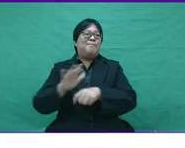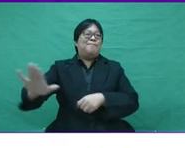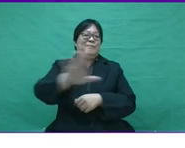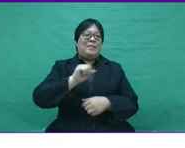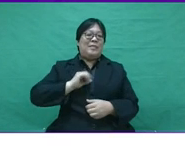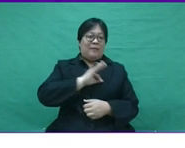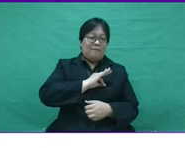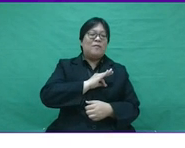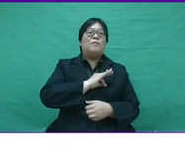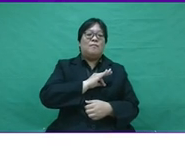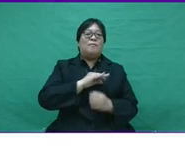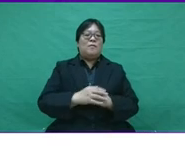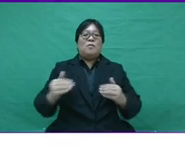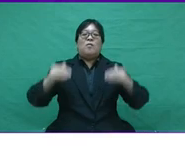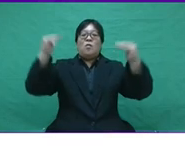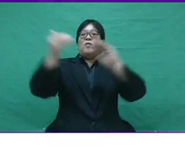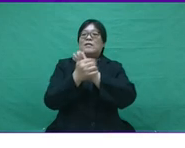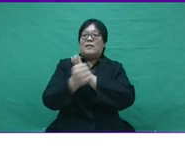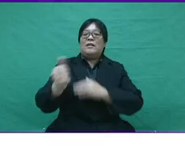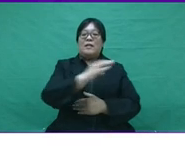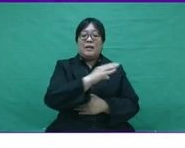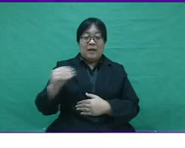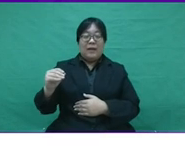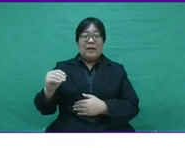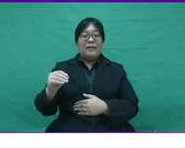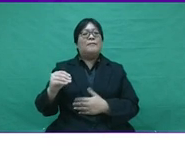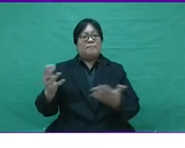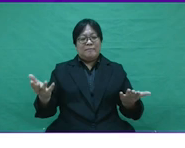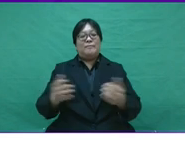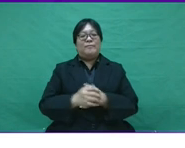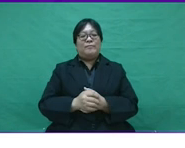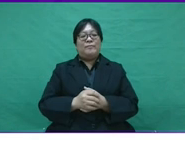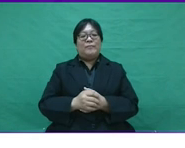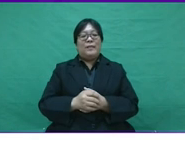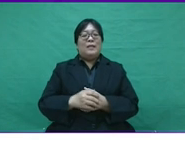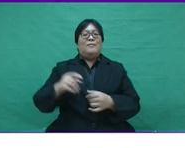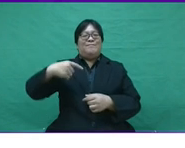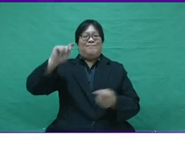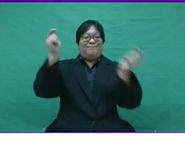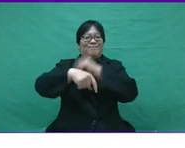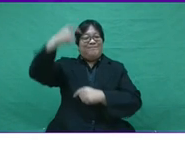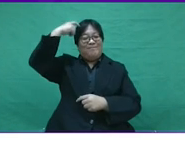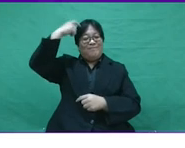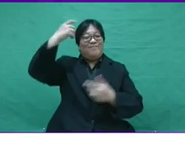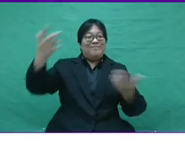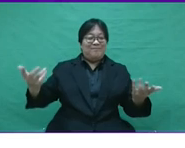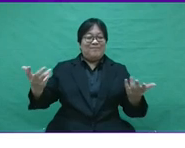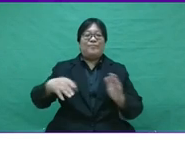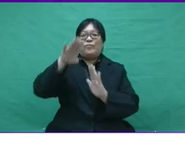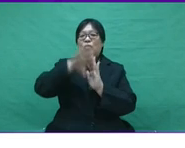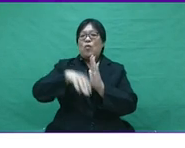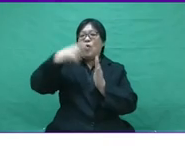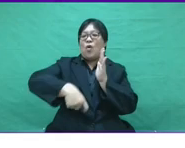adapt technology and to train their staff for more skill and let go